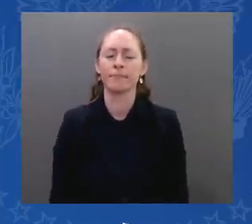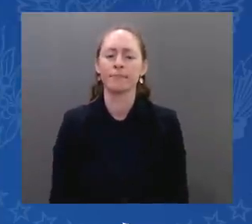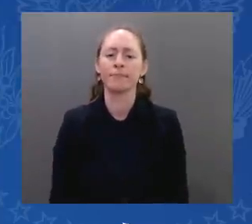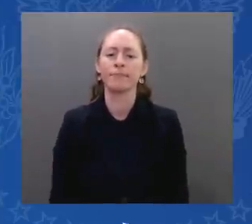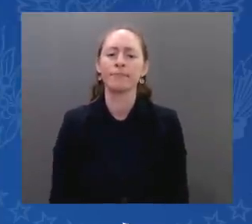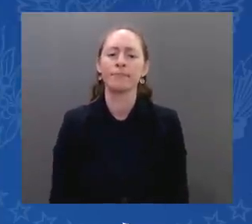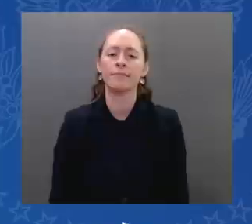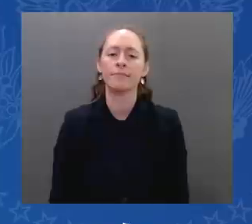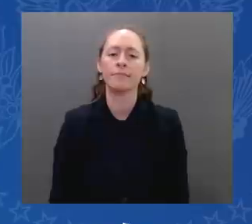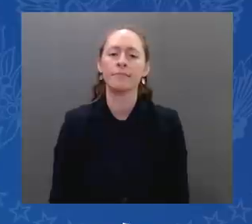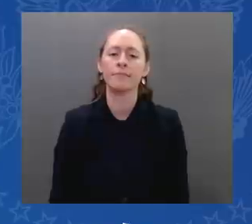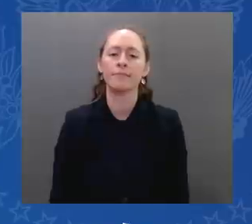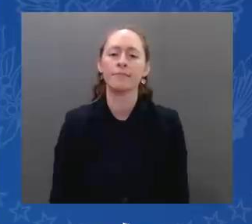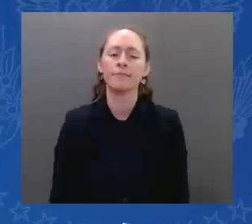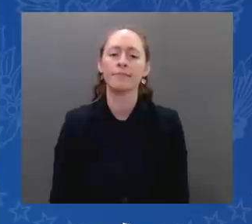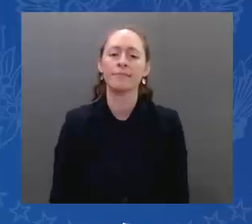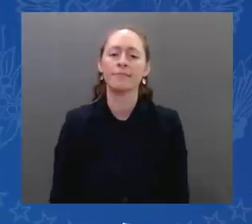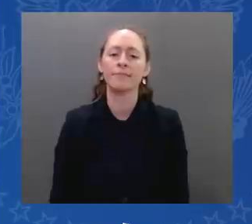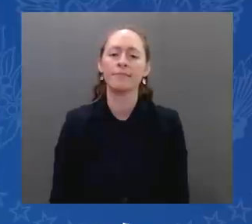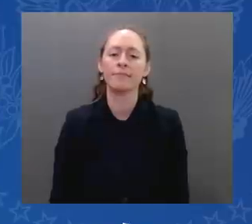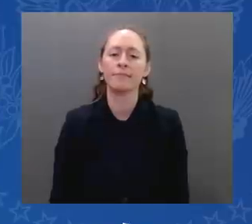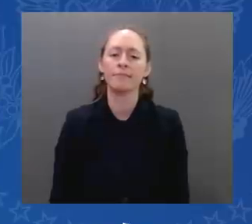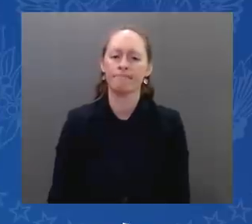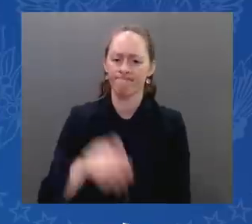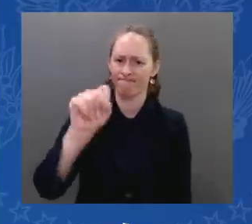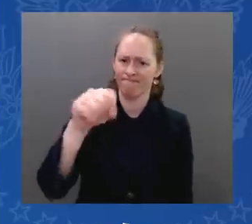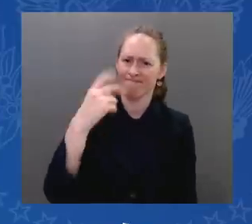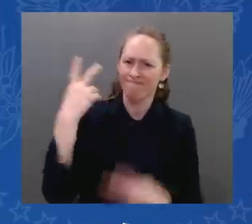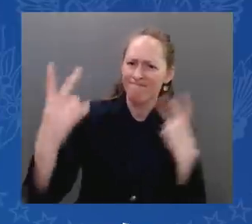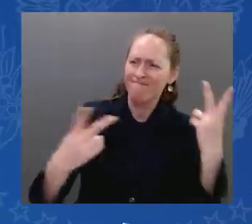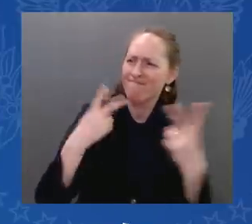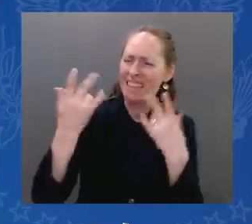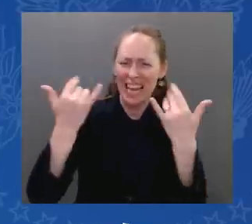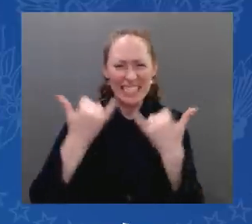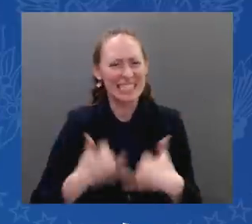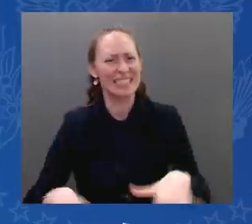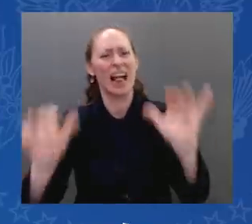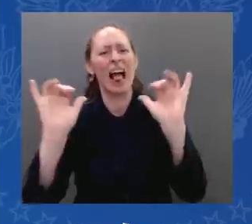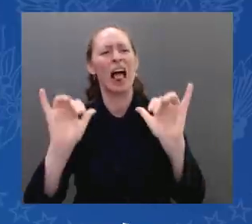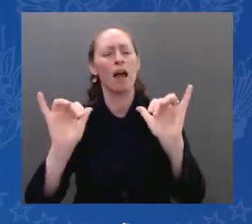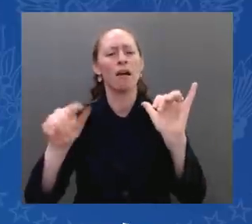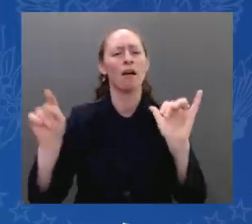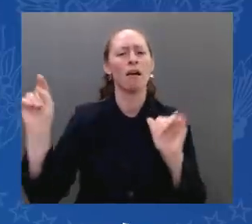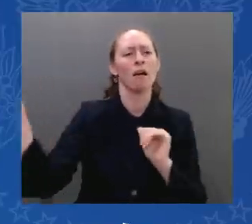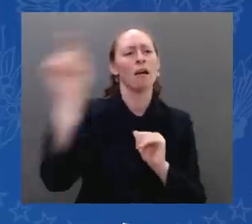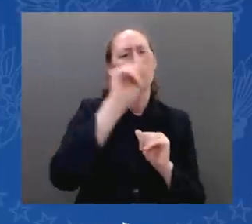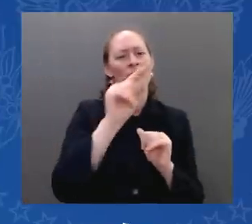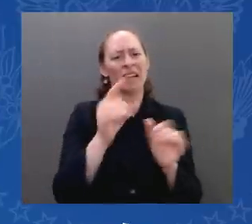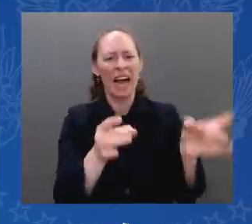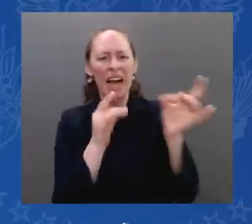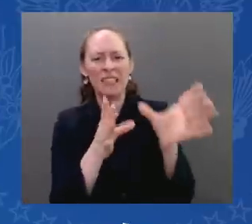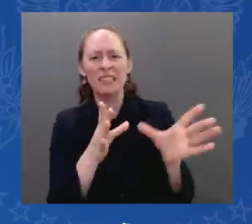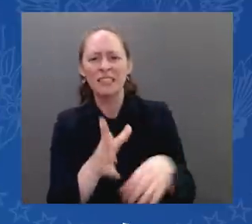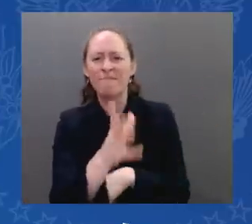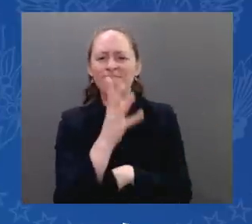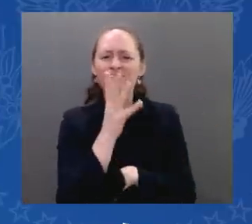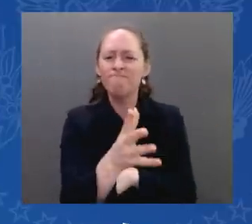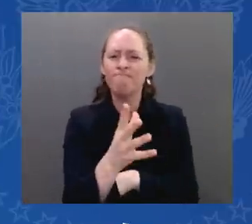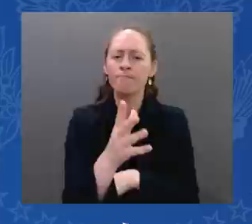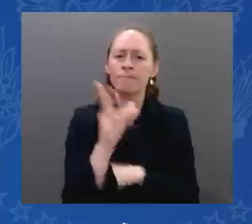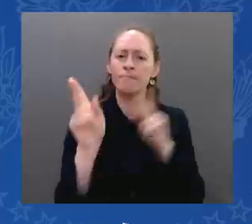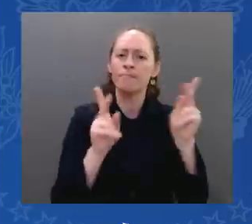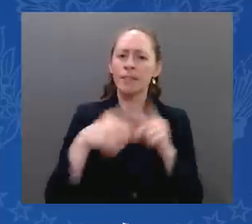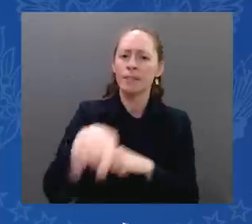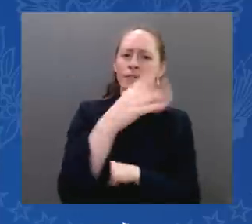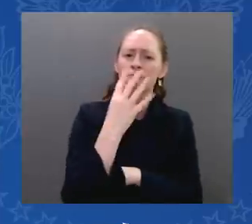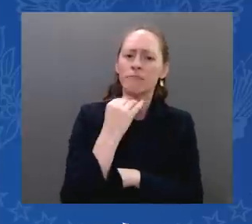never forget the horrors which an unchecked hatred can lead. And that's why I immediately, when I returned, I